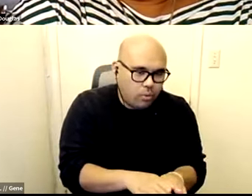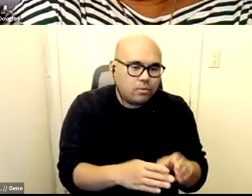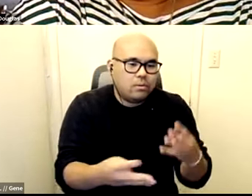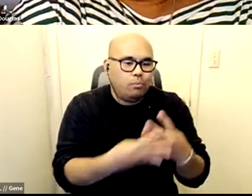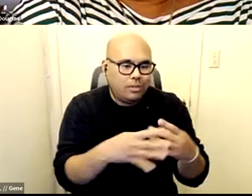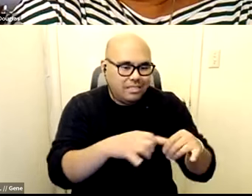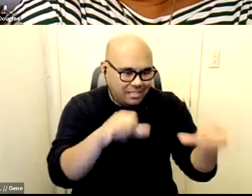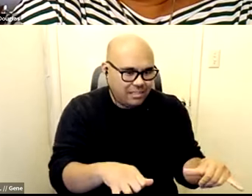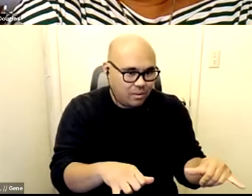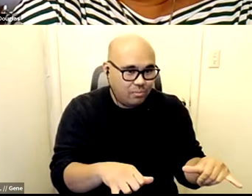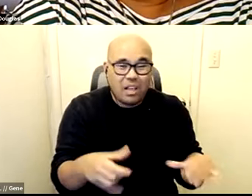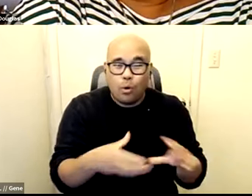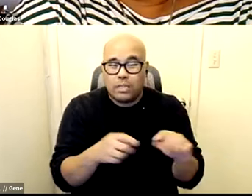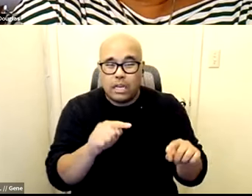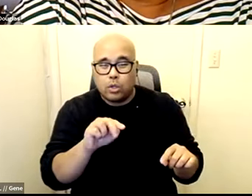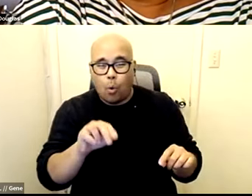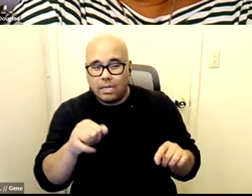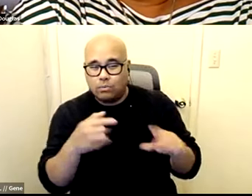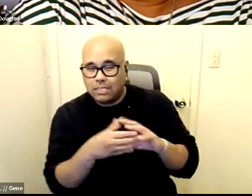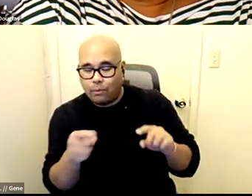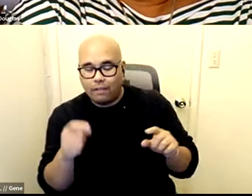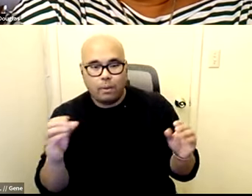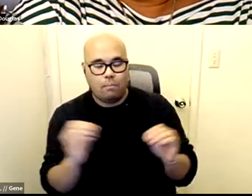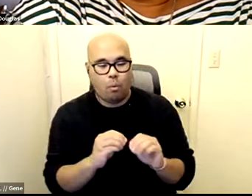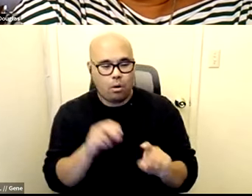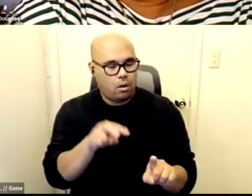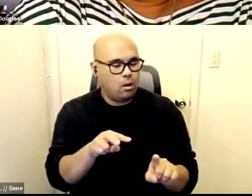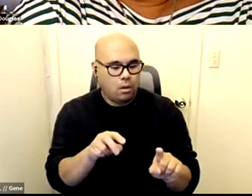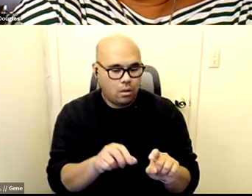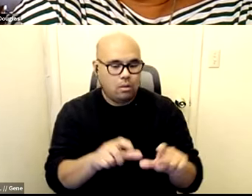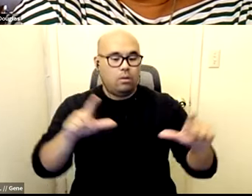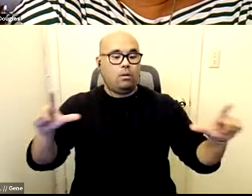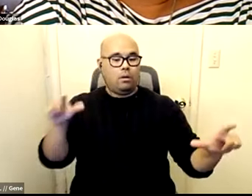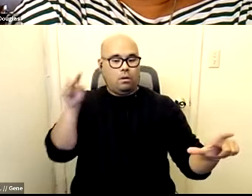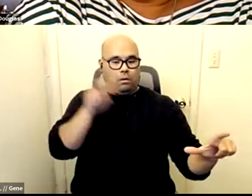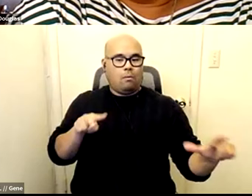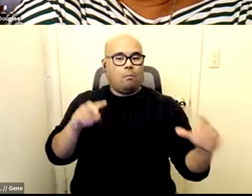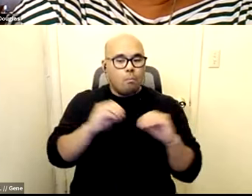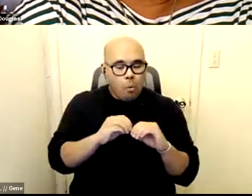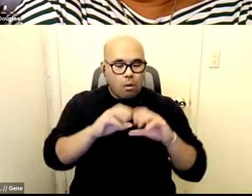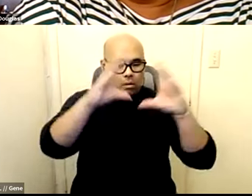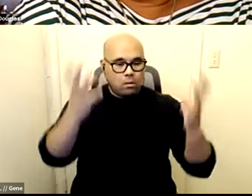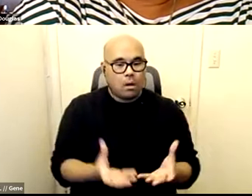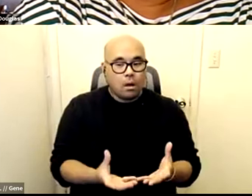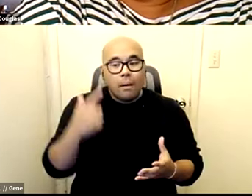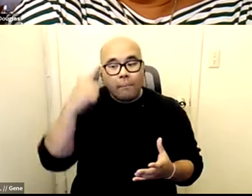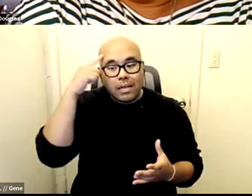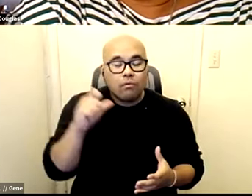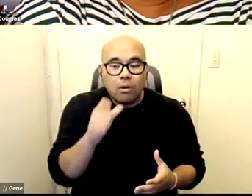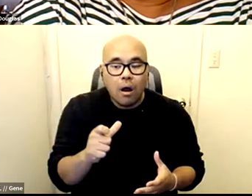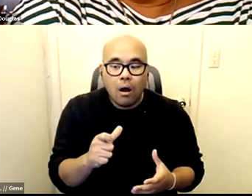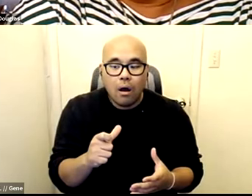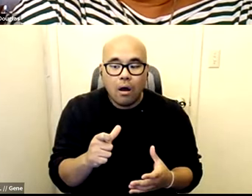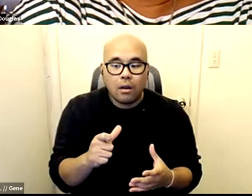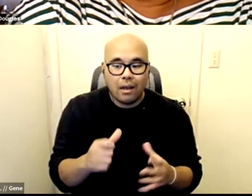we got to look with a wider lens because when we stay in a silo and we're not connecting with others and